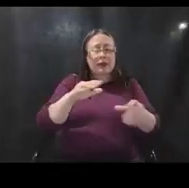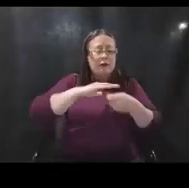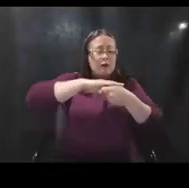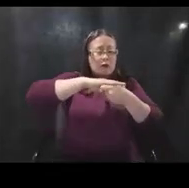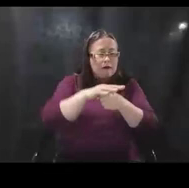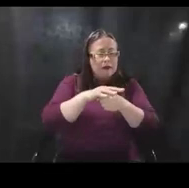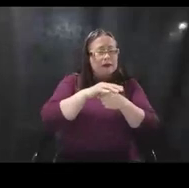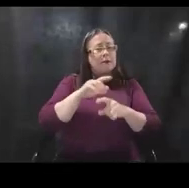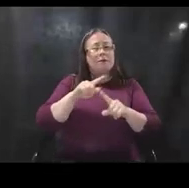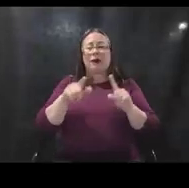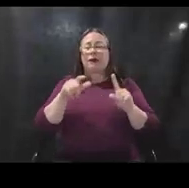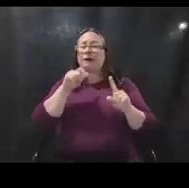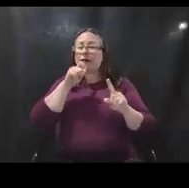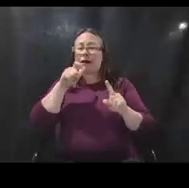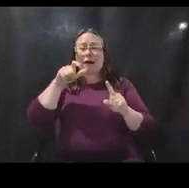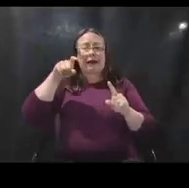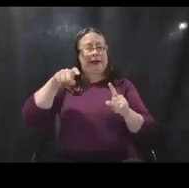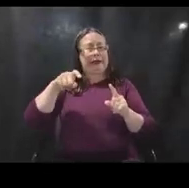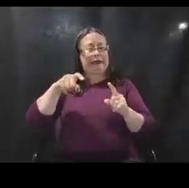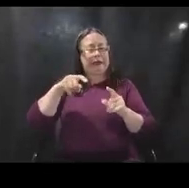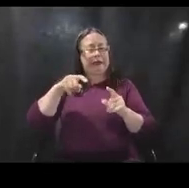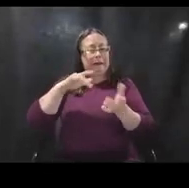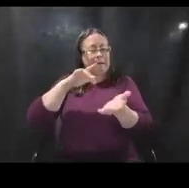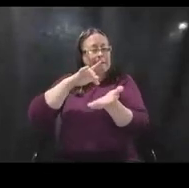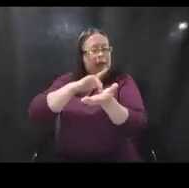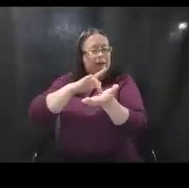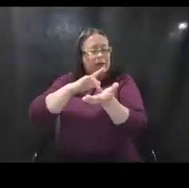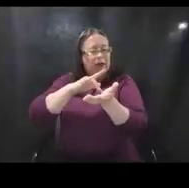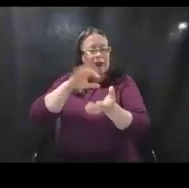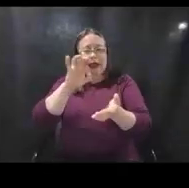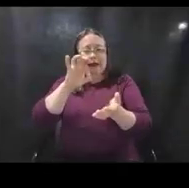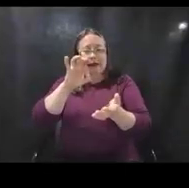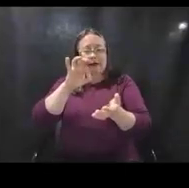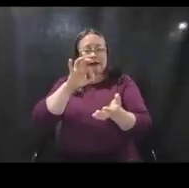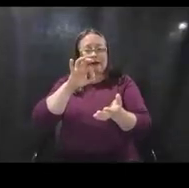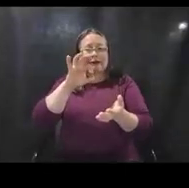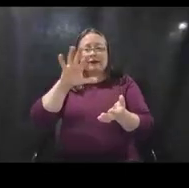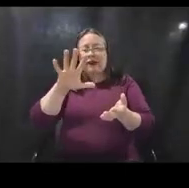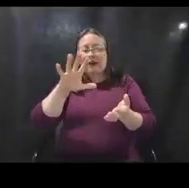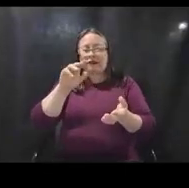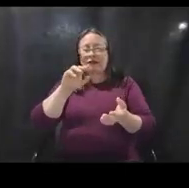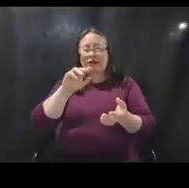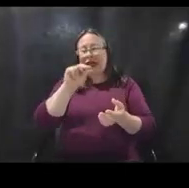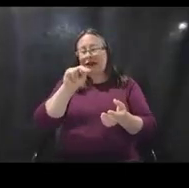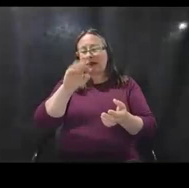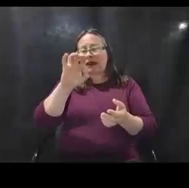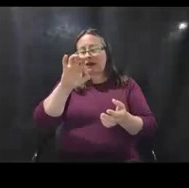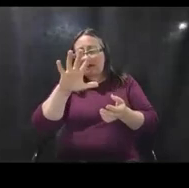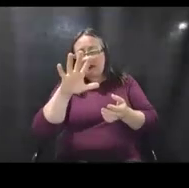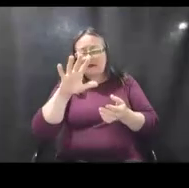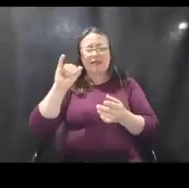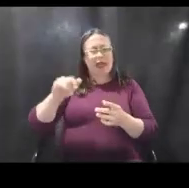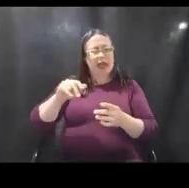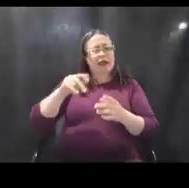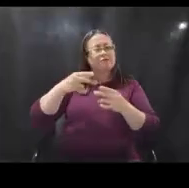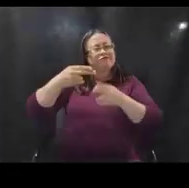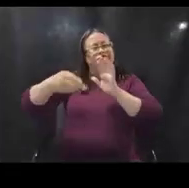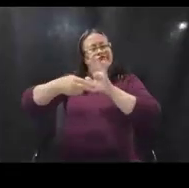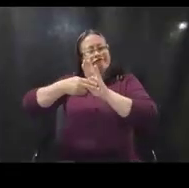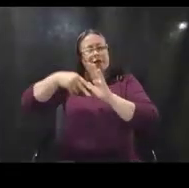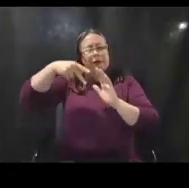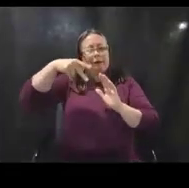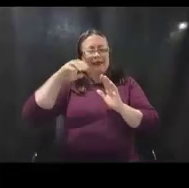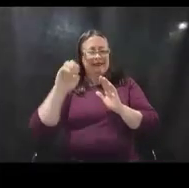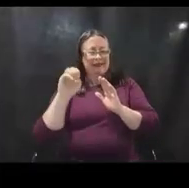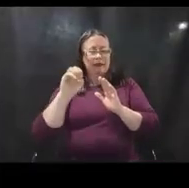necessarily need to have the, you know, medical grade N95 masks, which would be considered a personal protective equipment. Um,